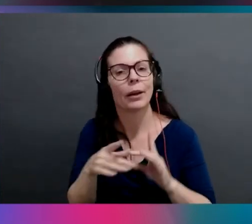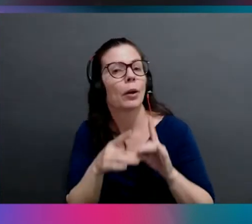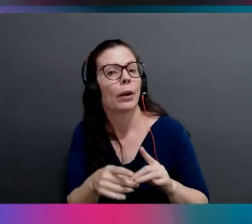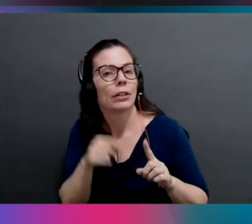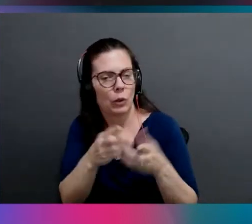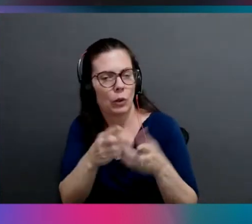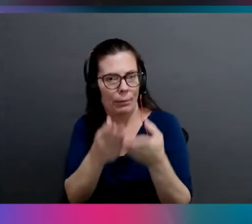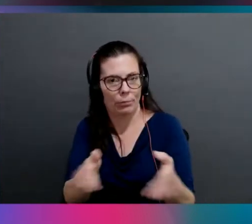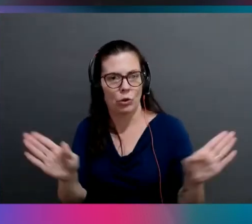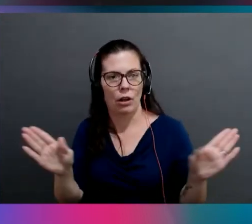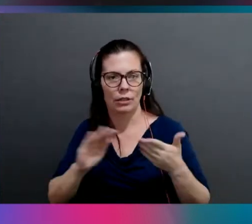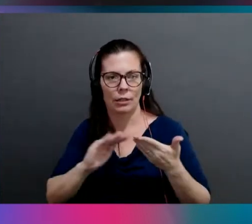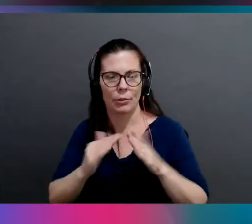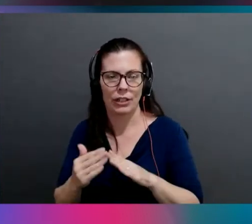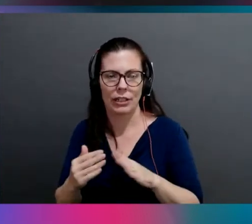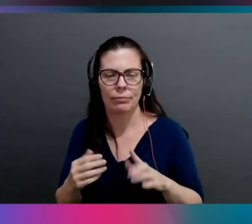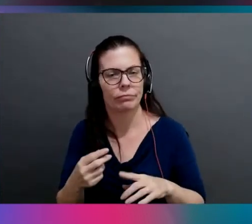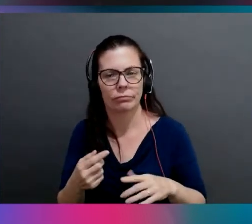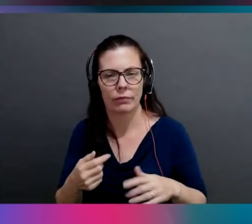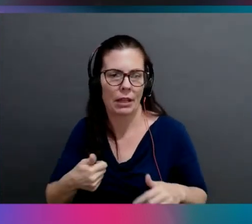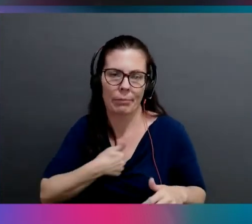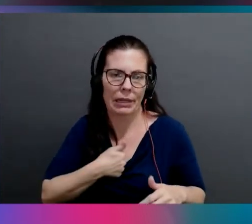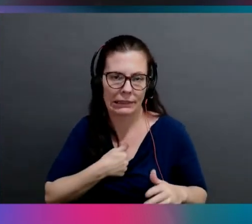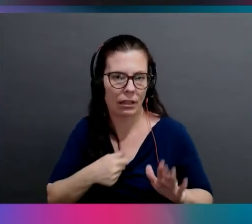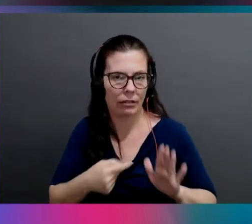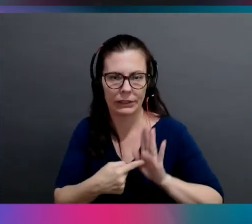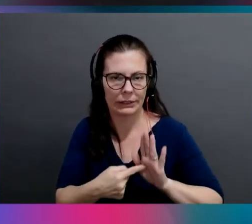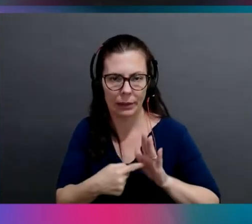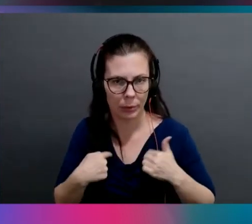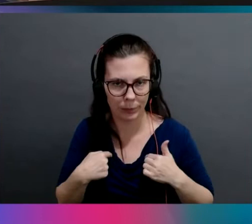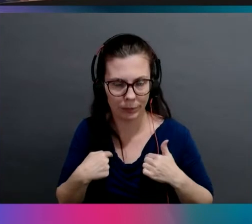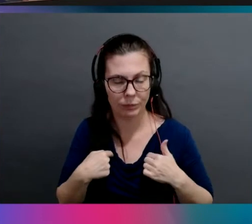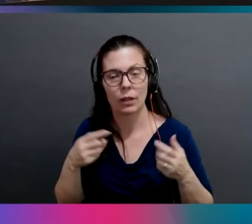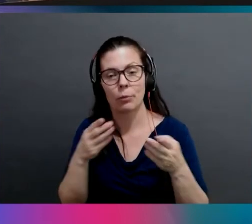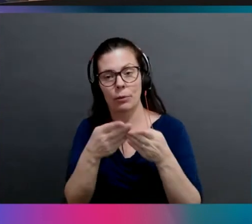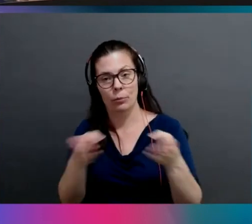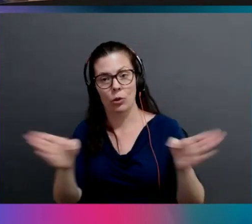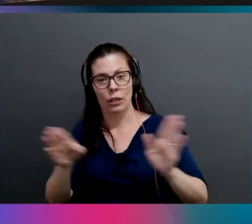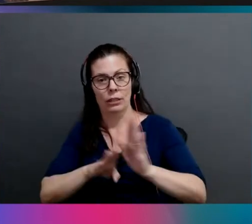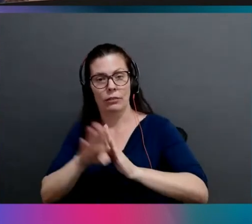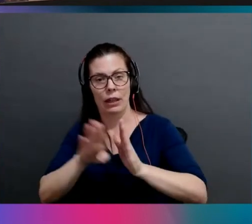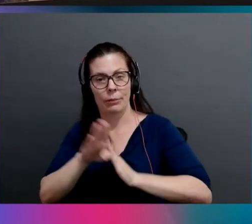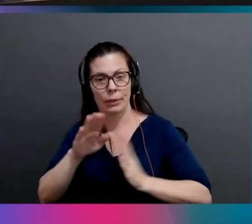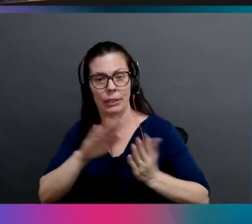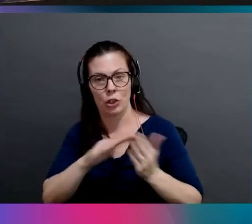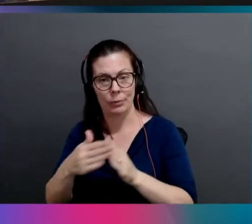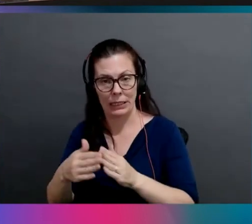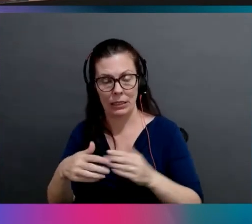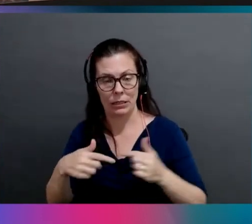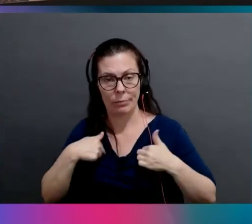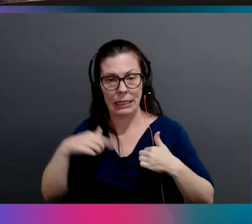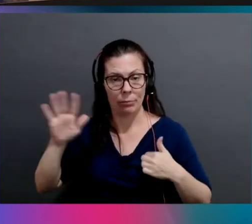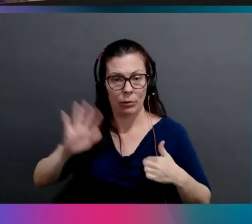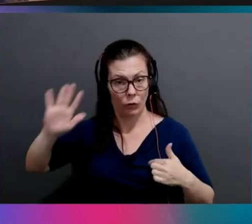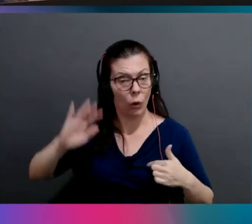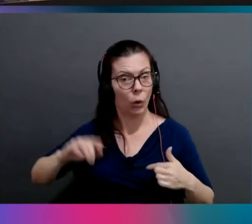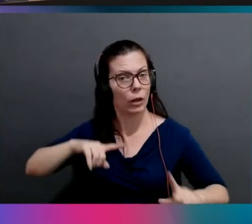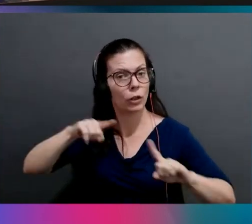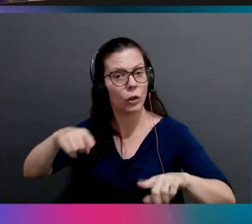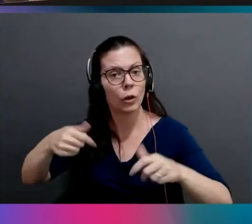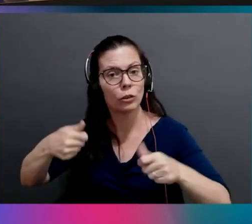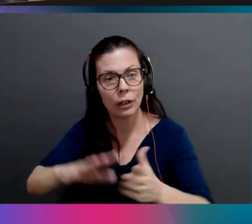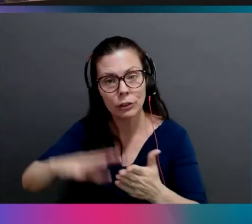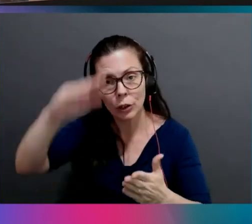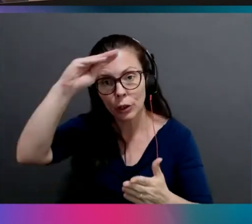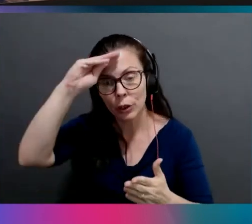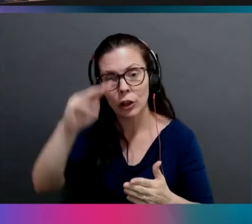community, I'll use myself as an example here, right? The broader development community. When I've gone out in the past and tried to learn about ML, you